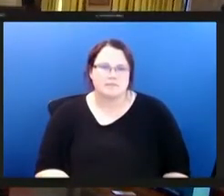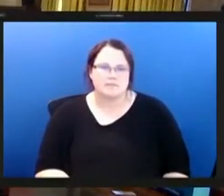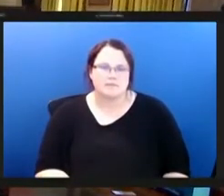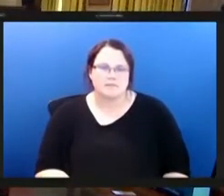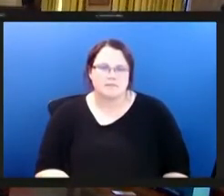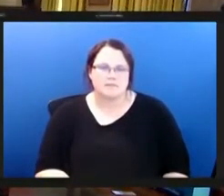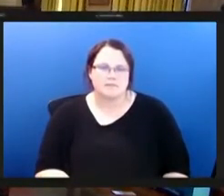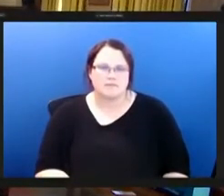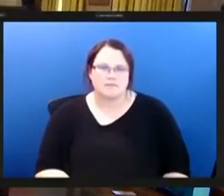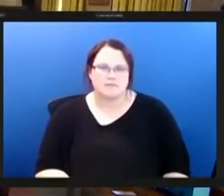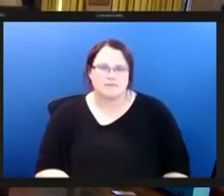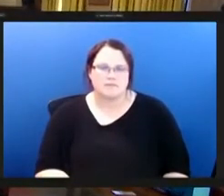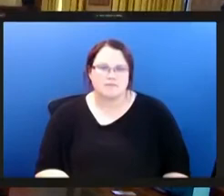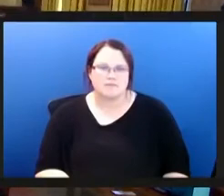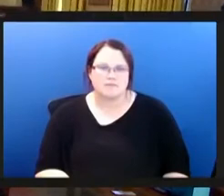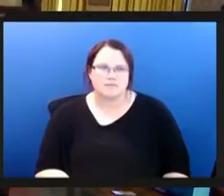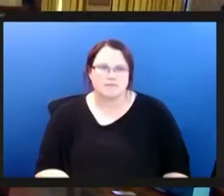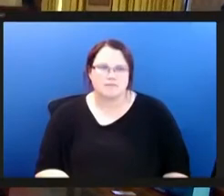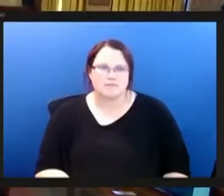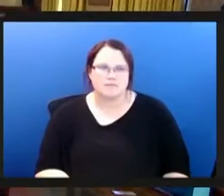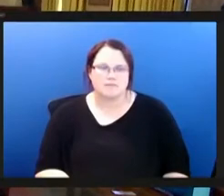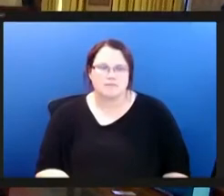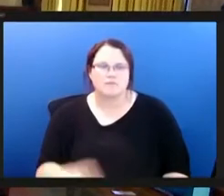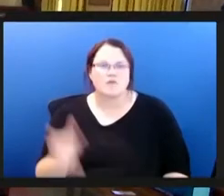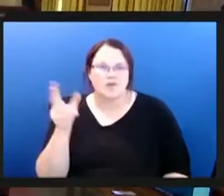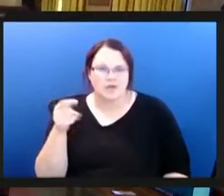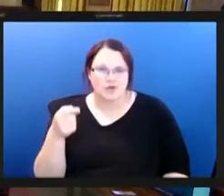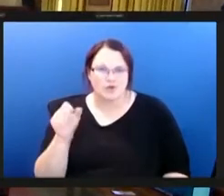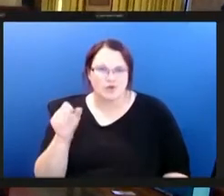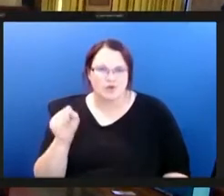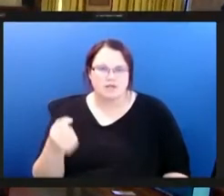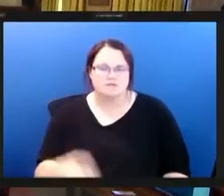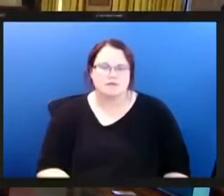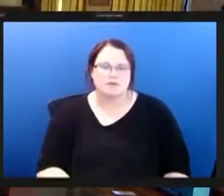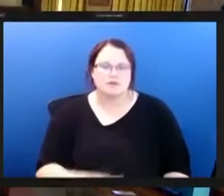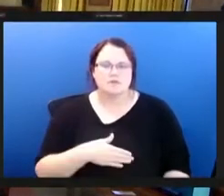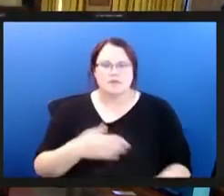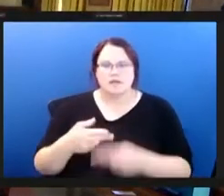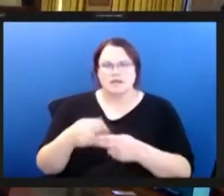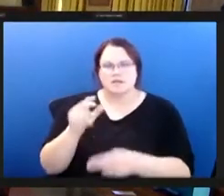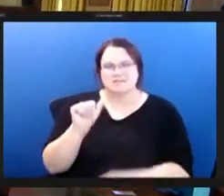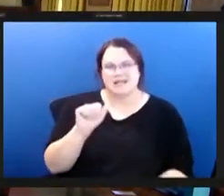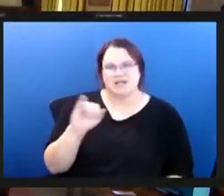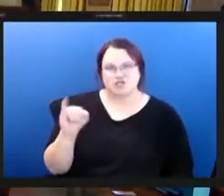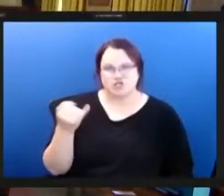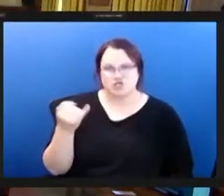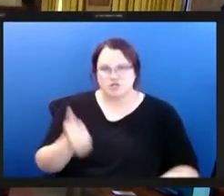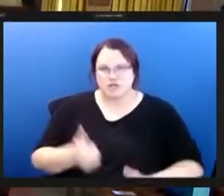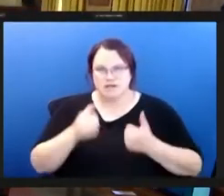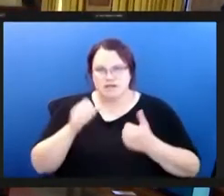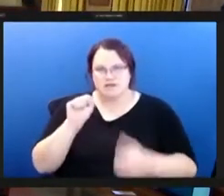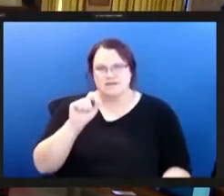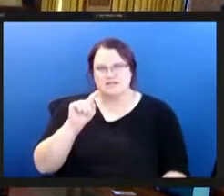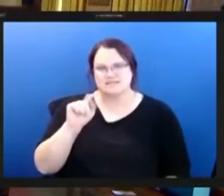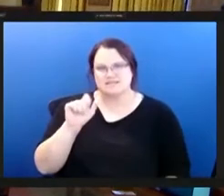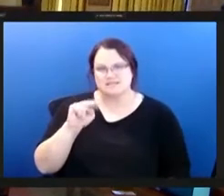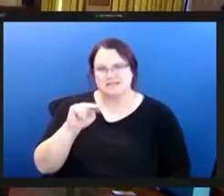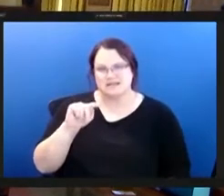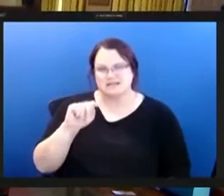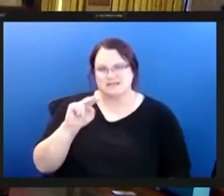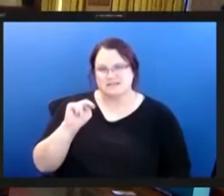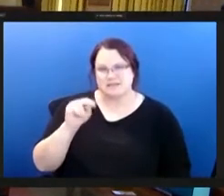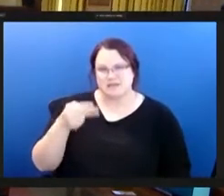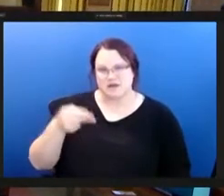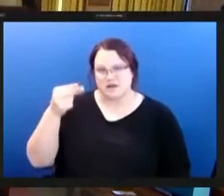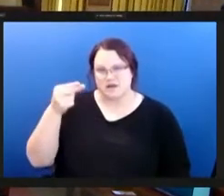okay okay can everyone hear me yes we can hear you great okay my name is anna johnson i live in stanton heights um and i've volunteered